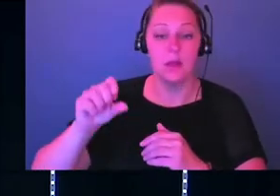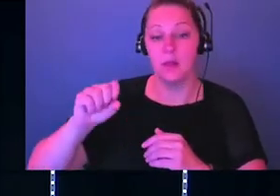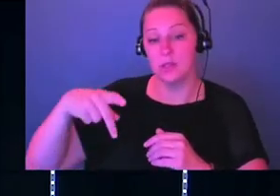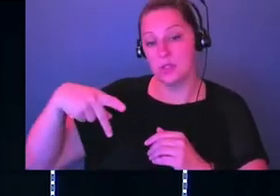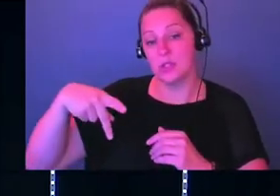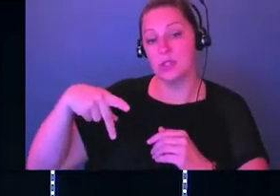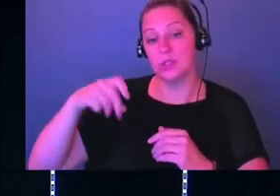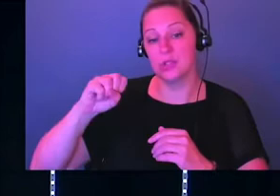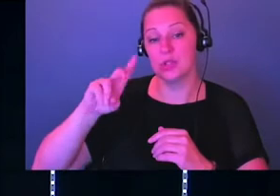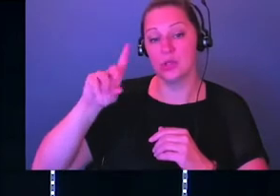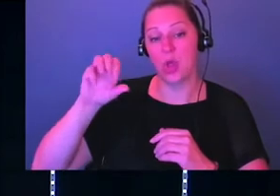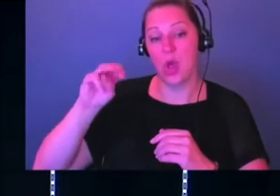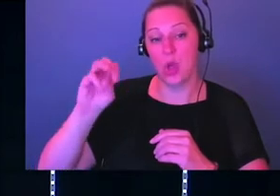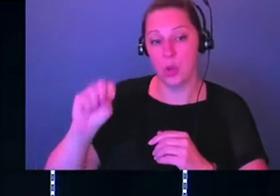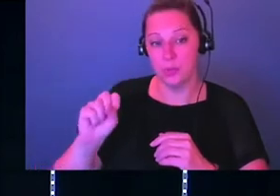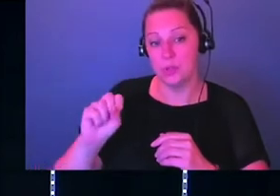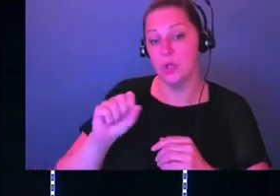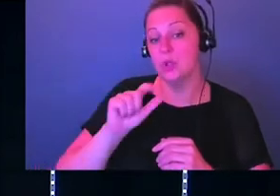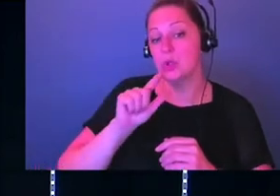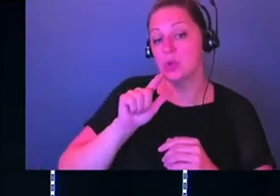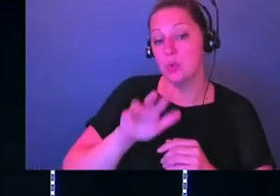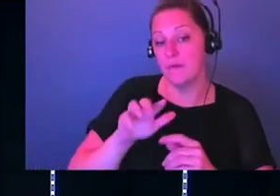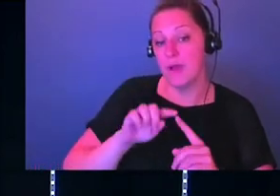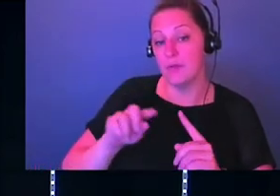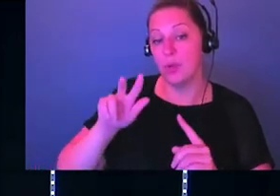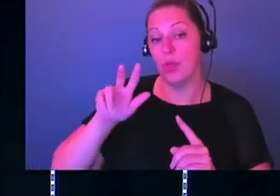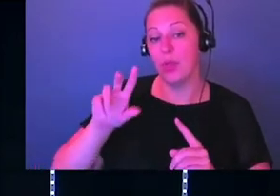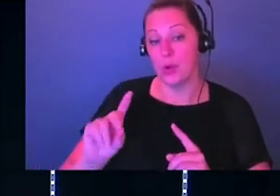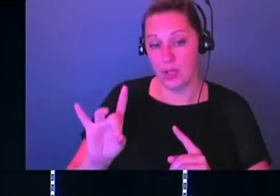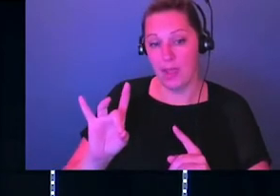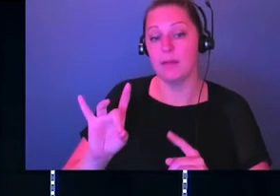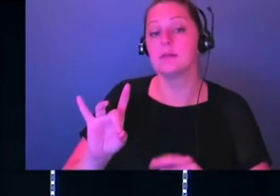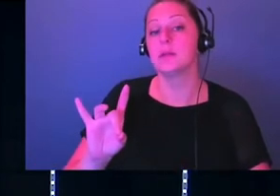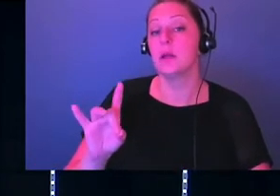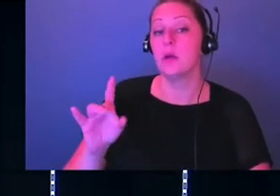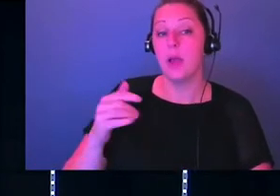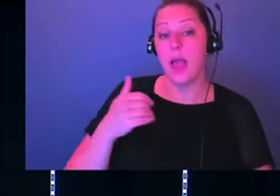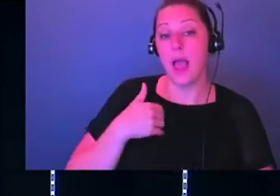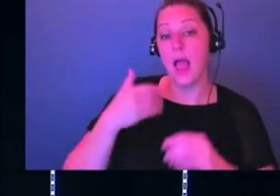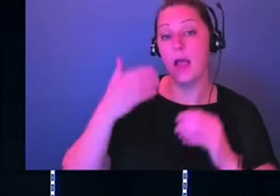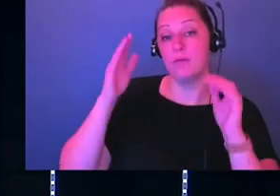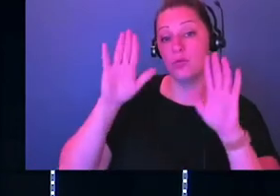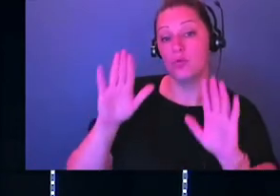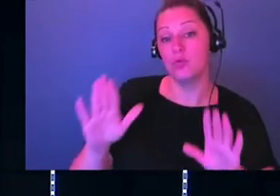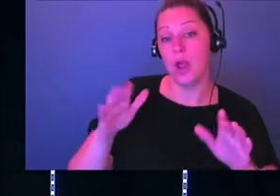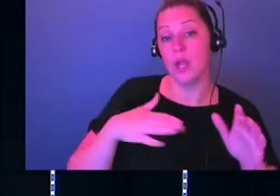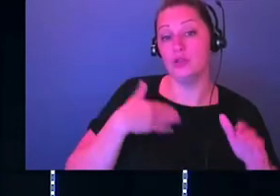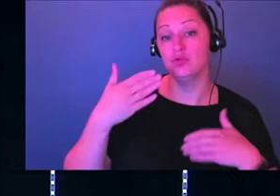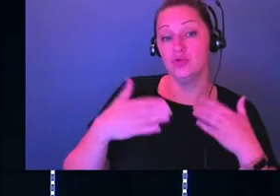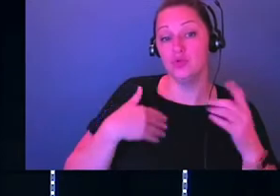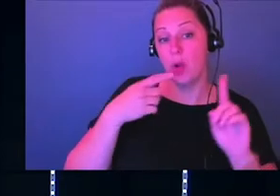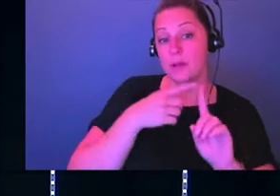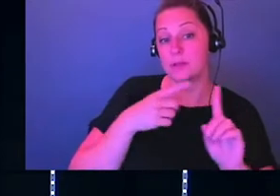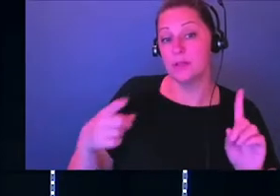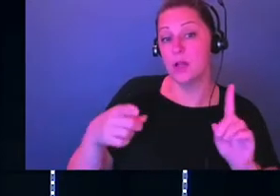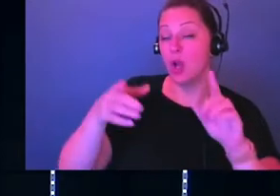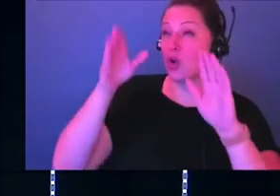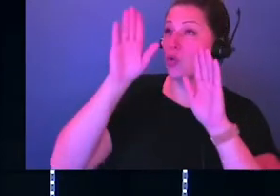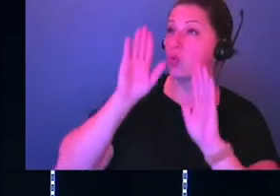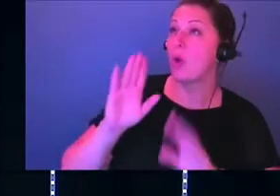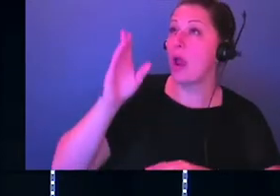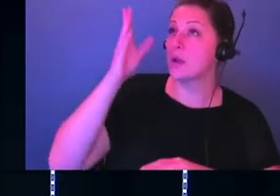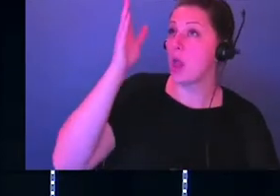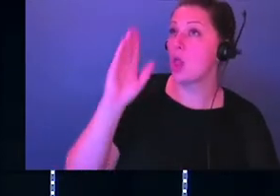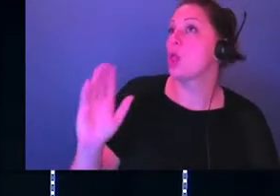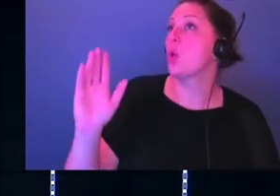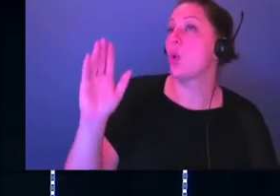Psalms 35, 27 through 28 says this, But give great joy to those who come to my defense. Let them continually say, Great is the Lord who